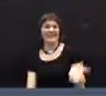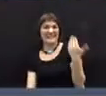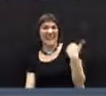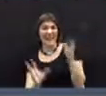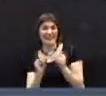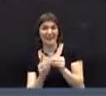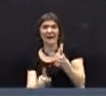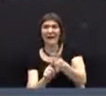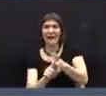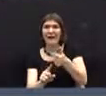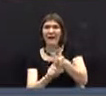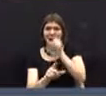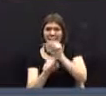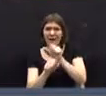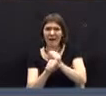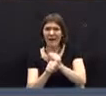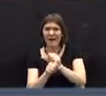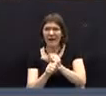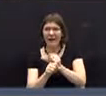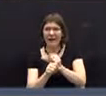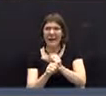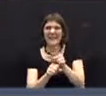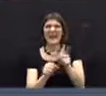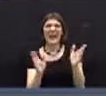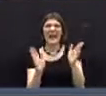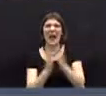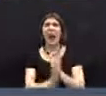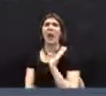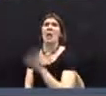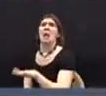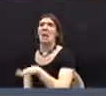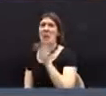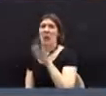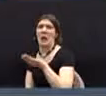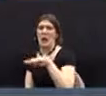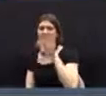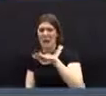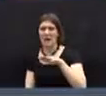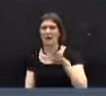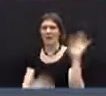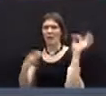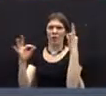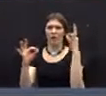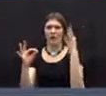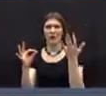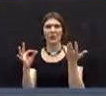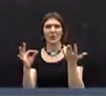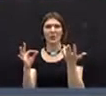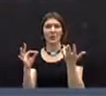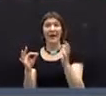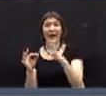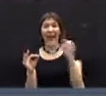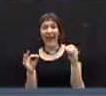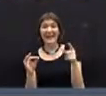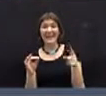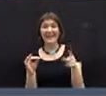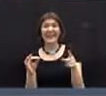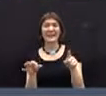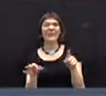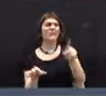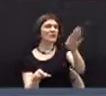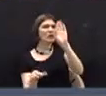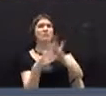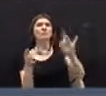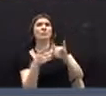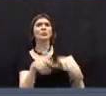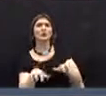he even called for your attention, like that, you know. And he addressed the crowd